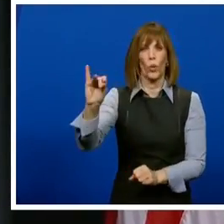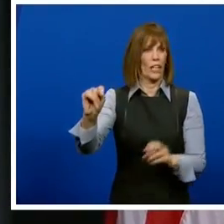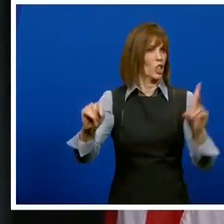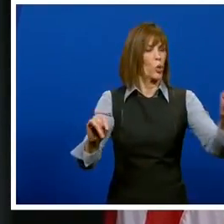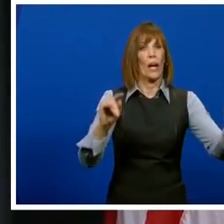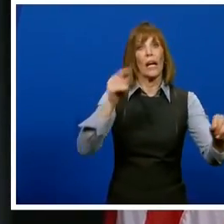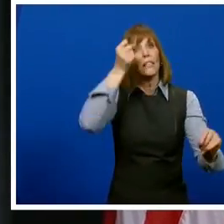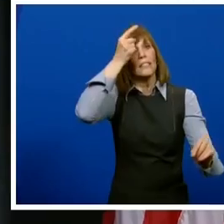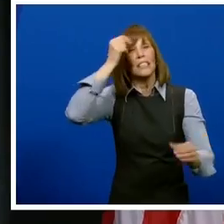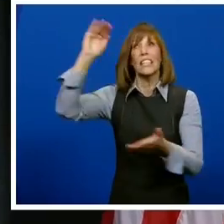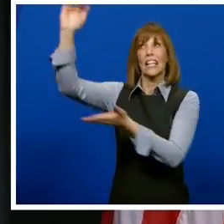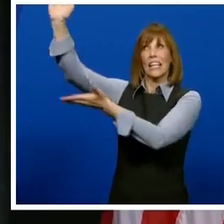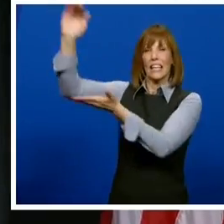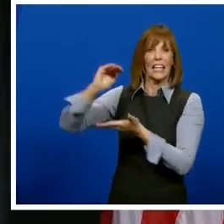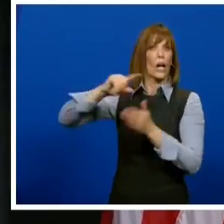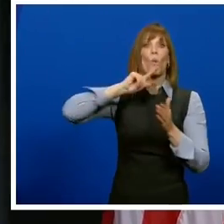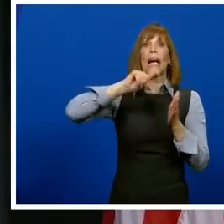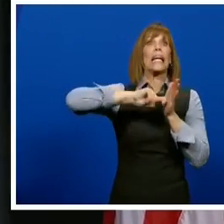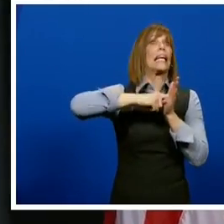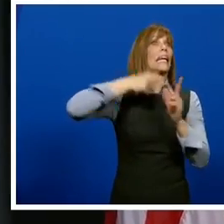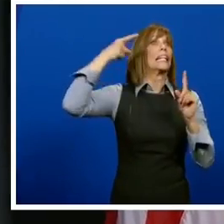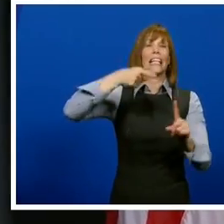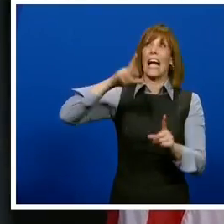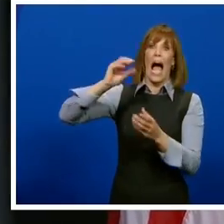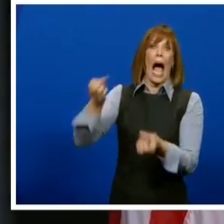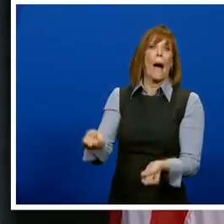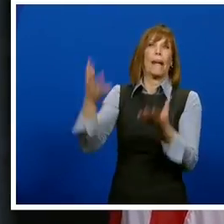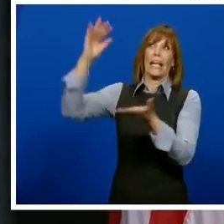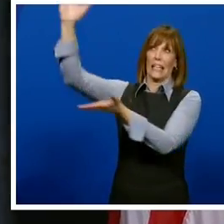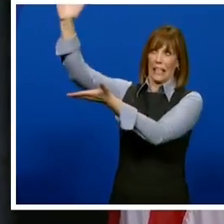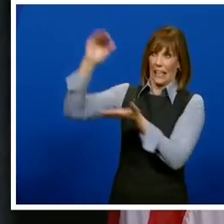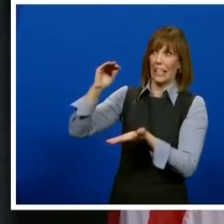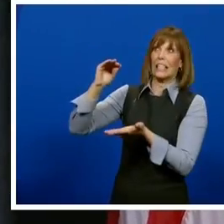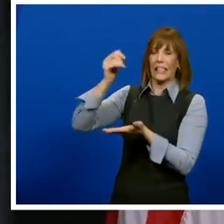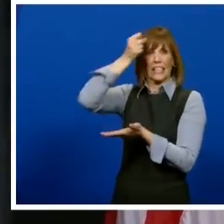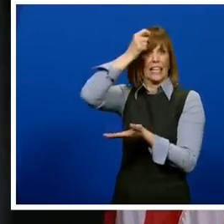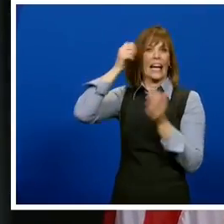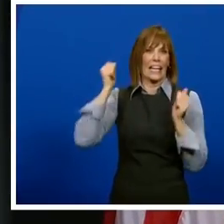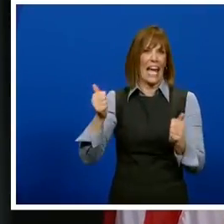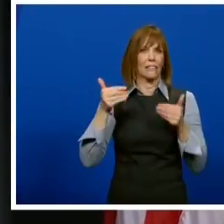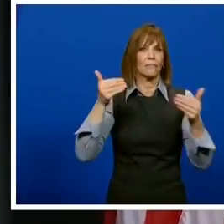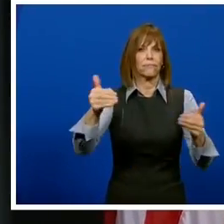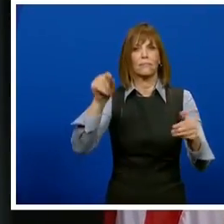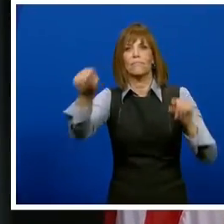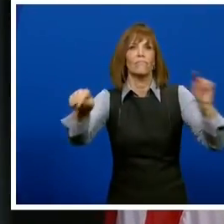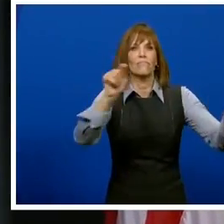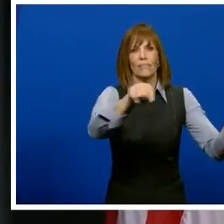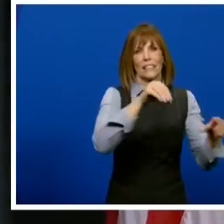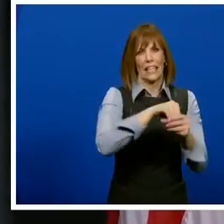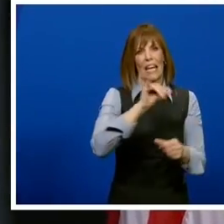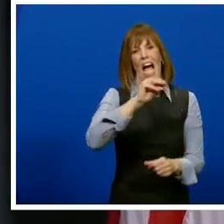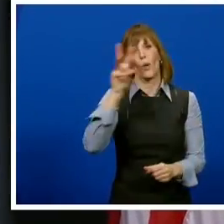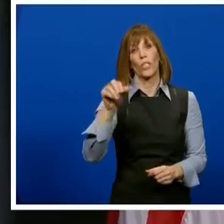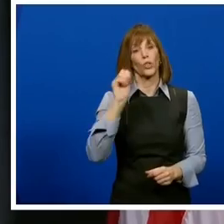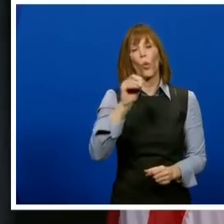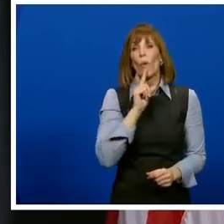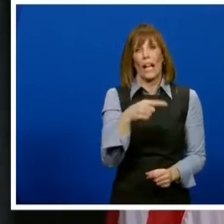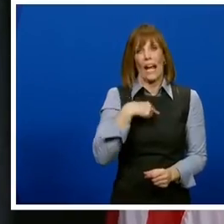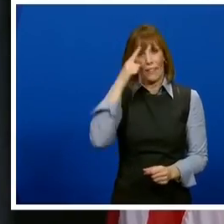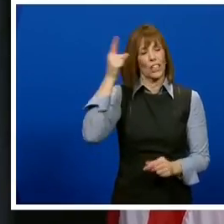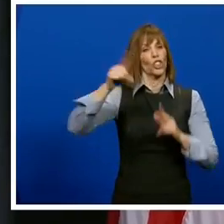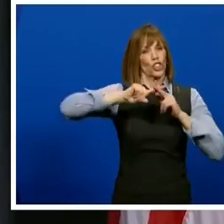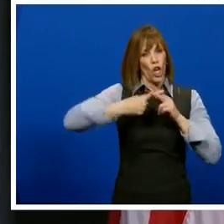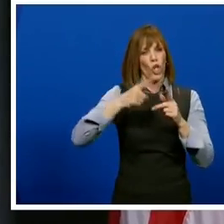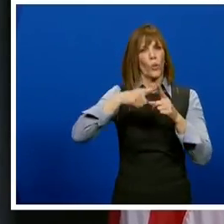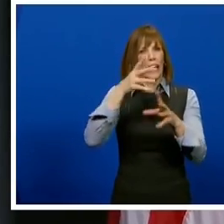allocation increases, that's key to all of this, you're going to see more and more of that happening across the state. So we're really I think they're really starting to get